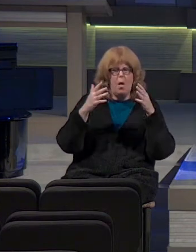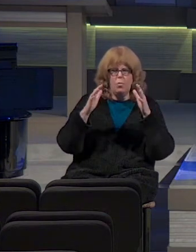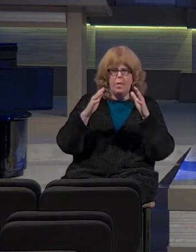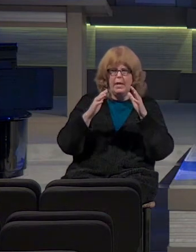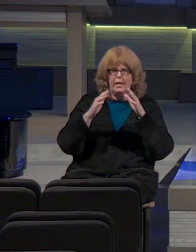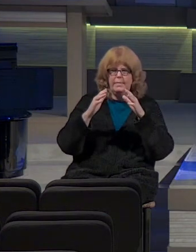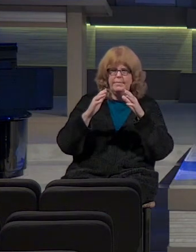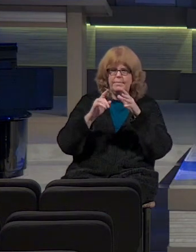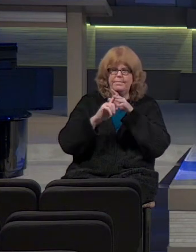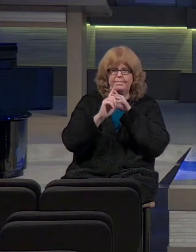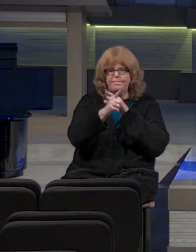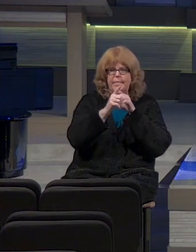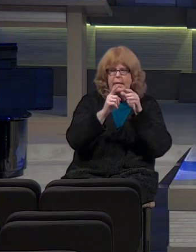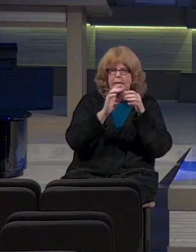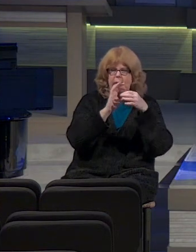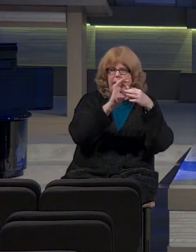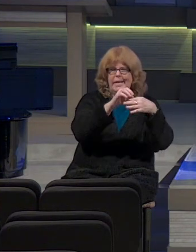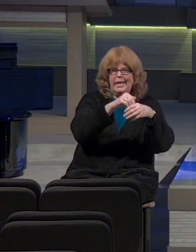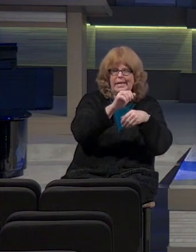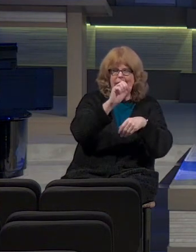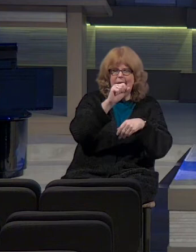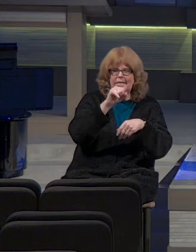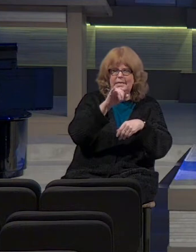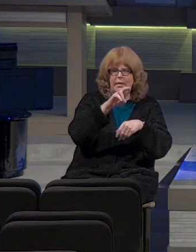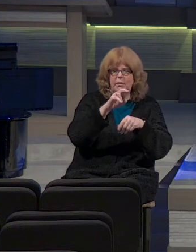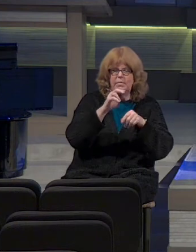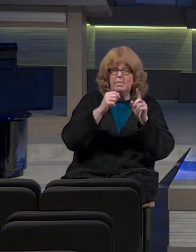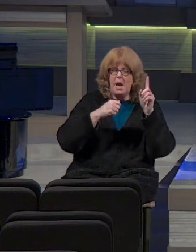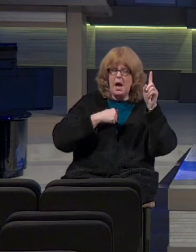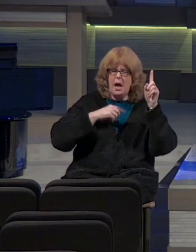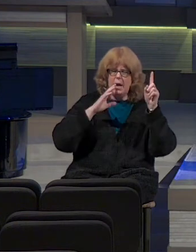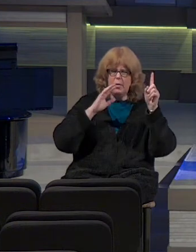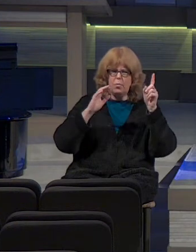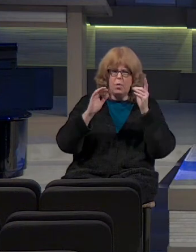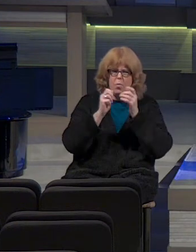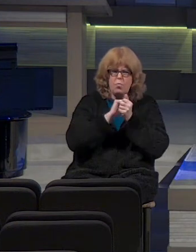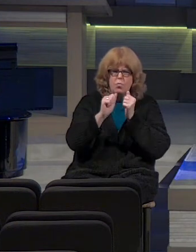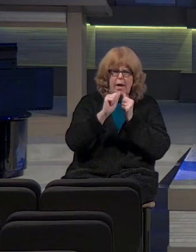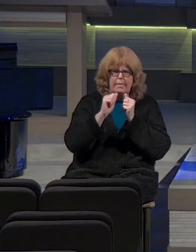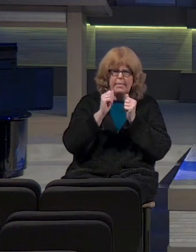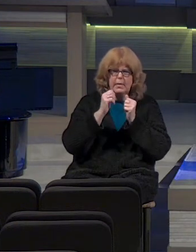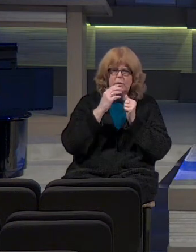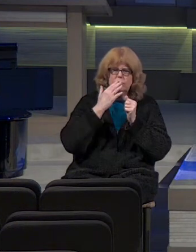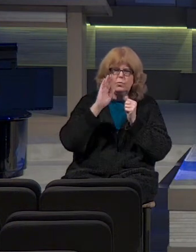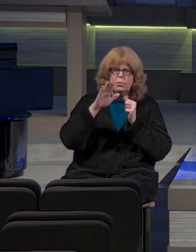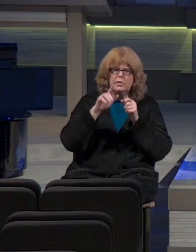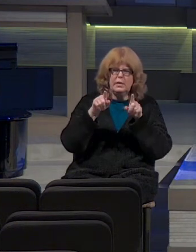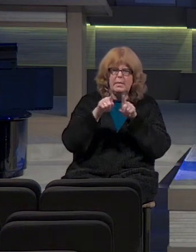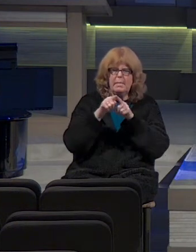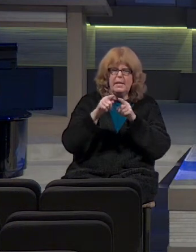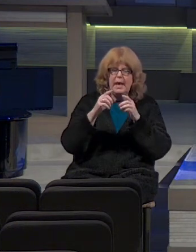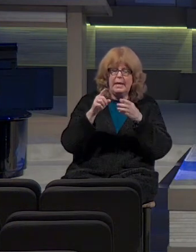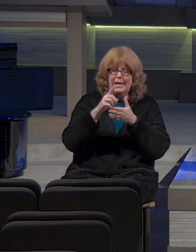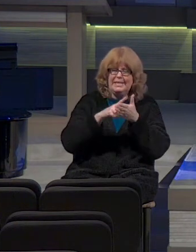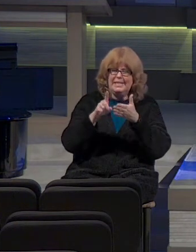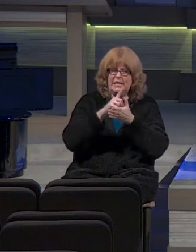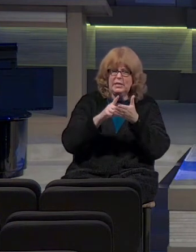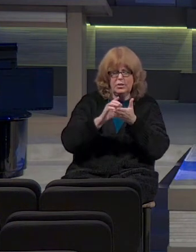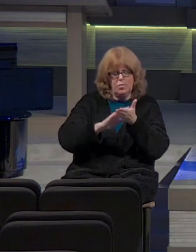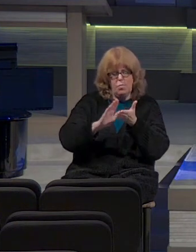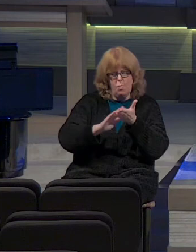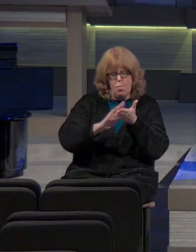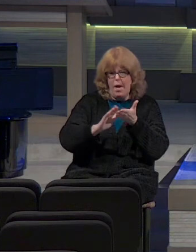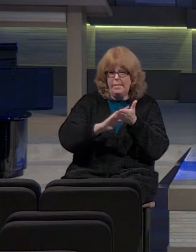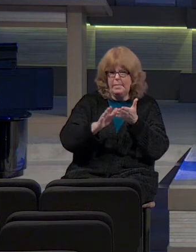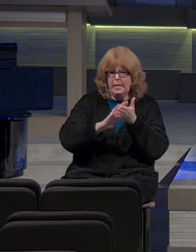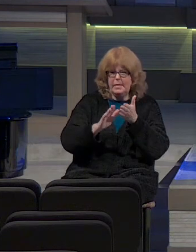exile to Assyria. I will wipe Jerusalem as one wipes a dish, wiping it and